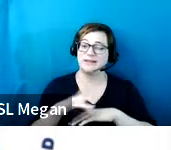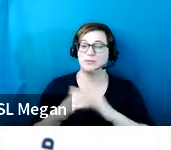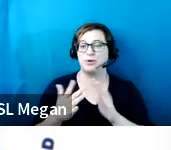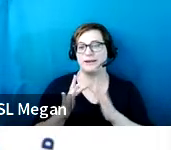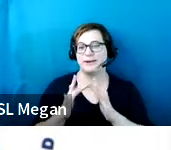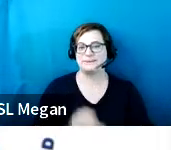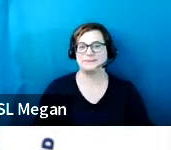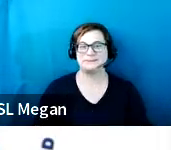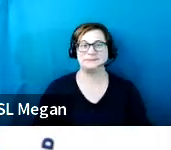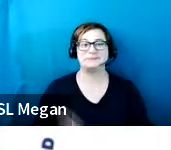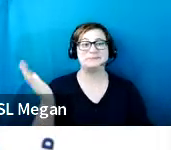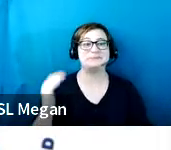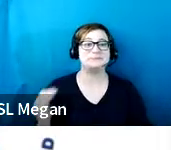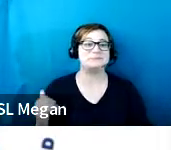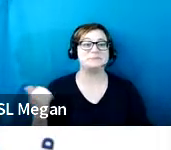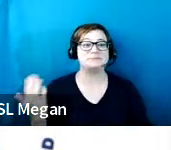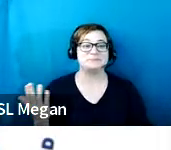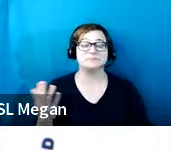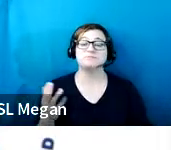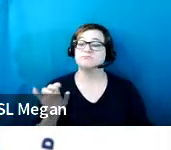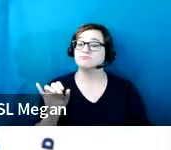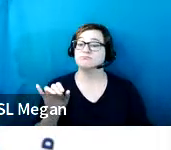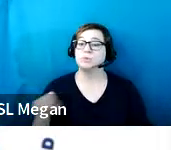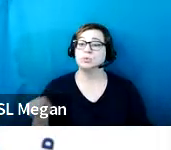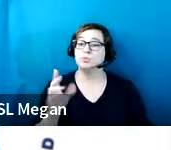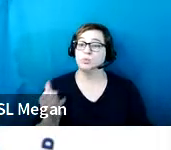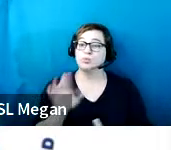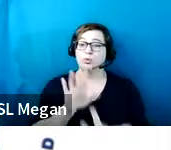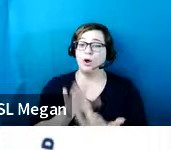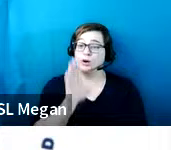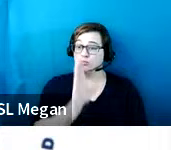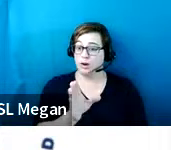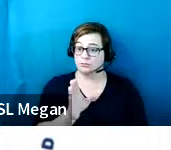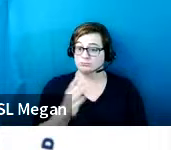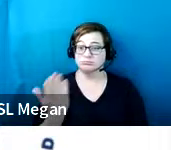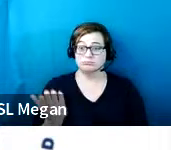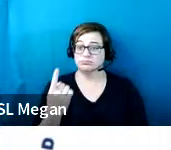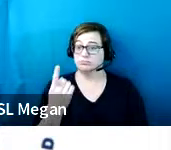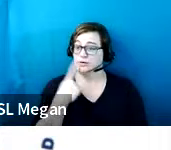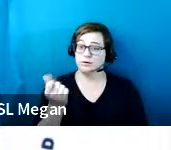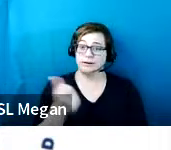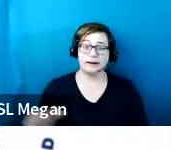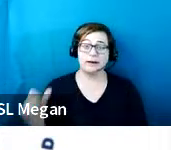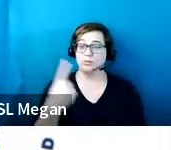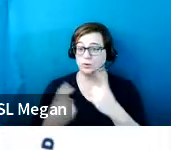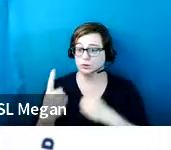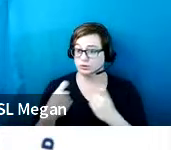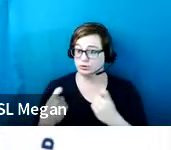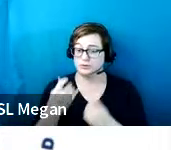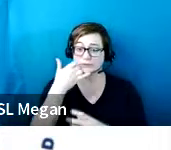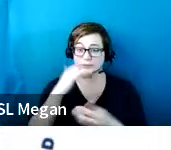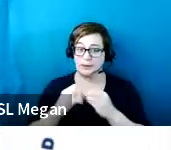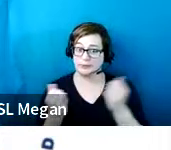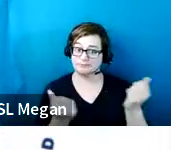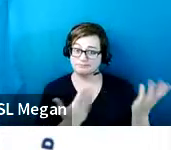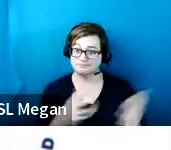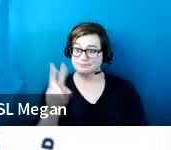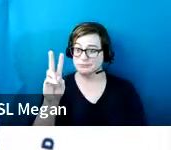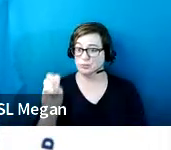Next slide. Uh, if you want to contact us directly to ask any questions, questions, our phone number is